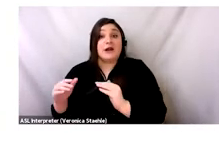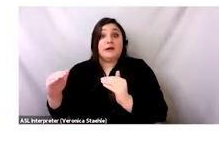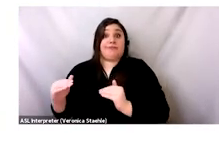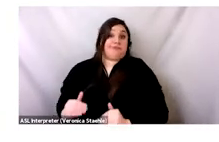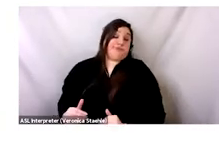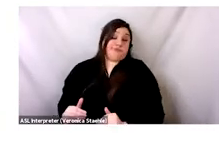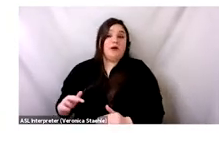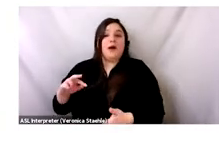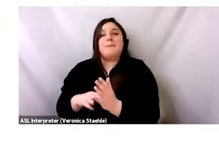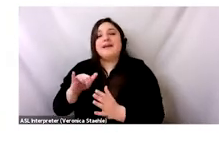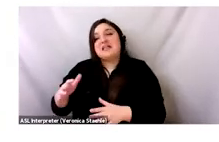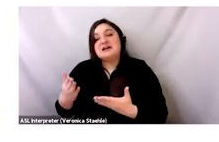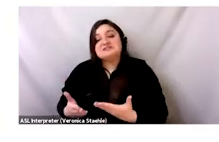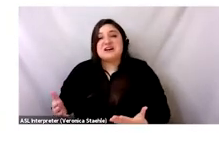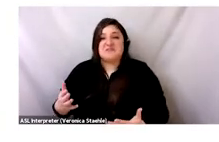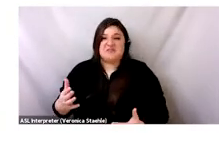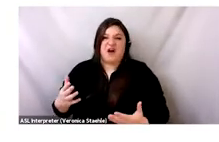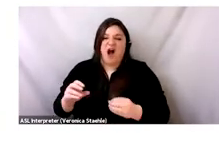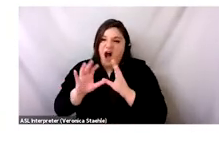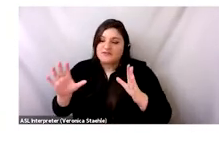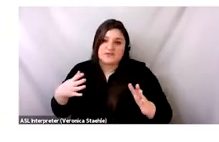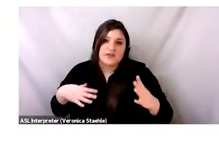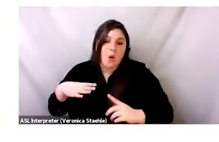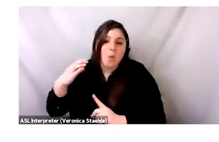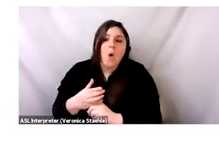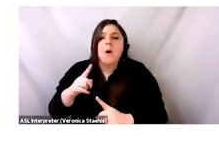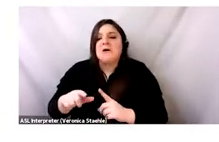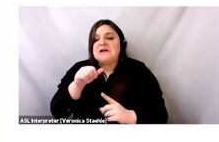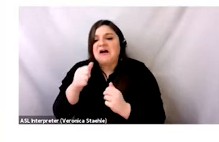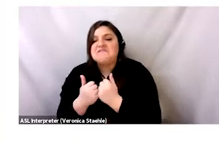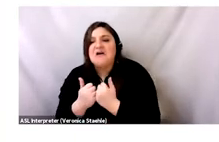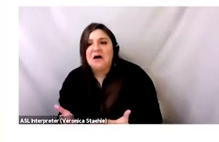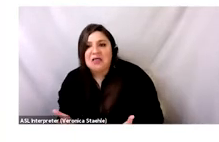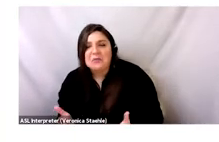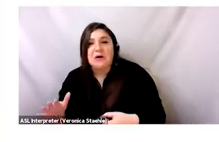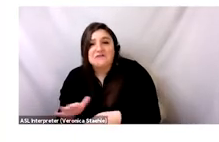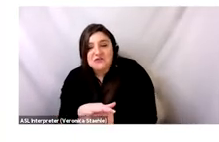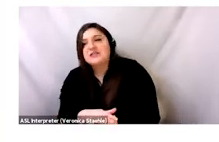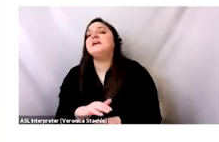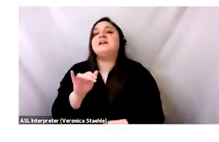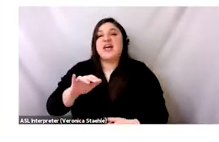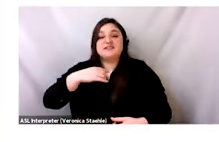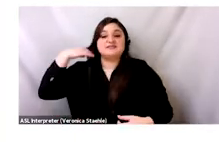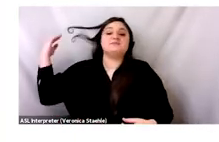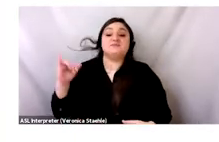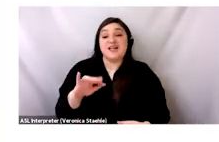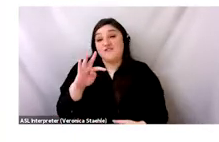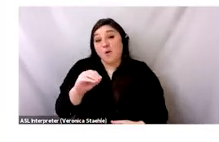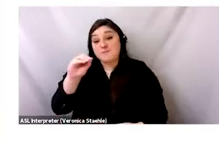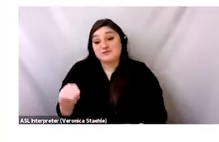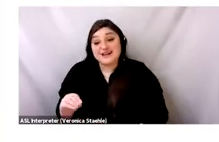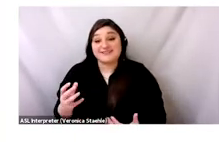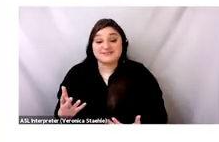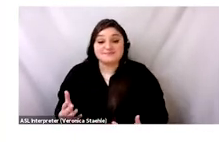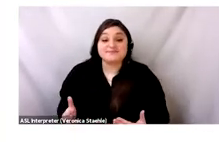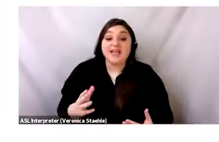Third selection, the stuff that looks, you know, pretty worn but it's not falling apart, that makes up an average of 46%